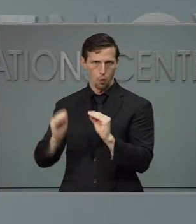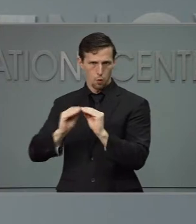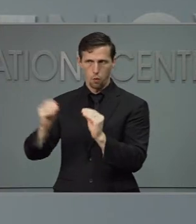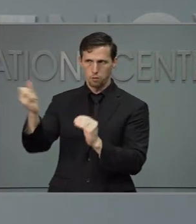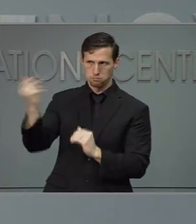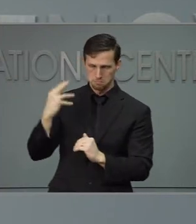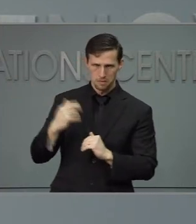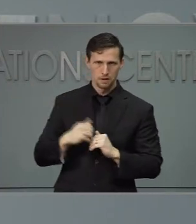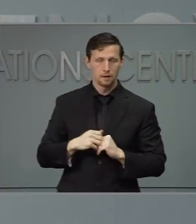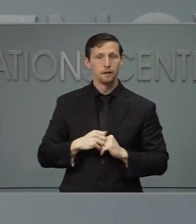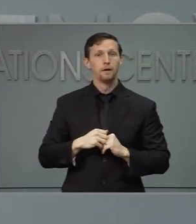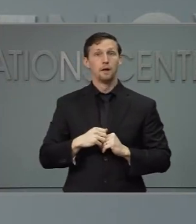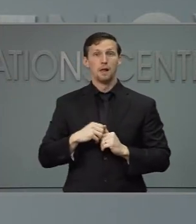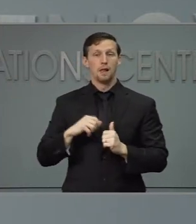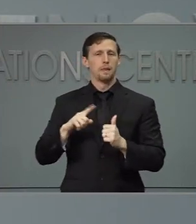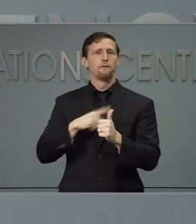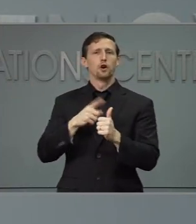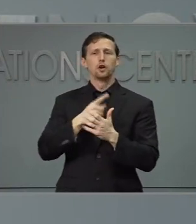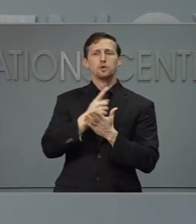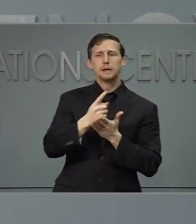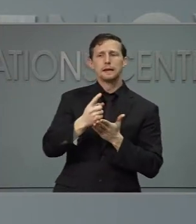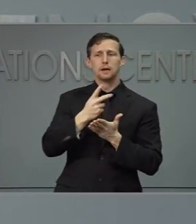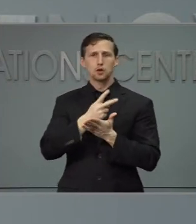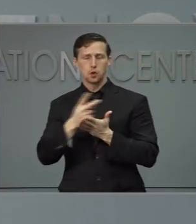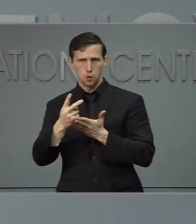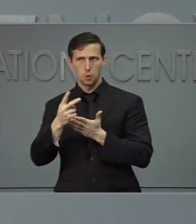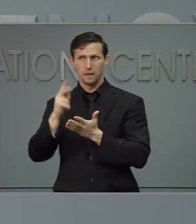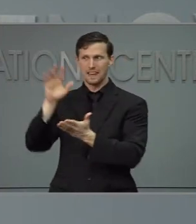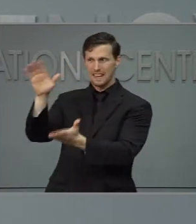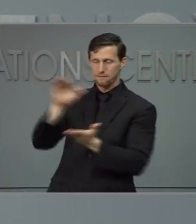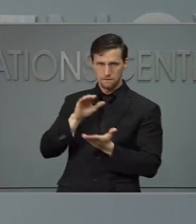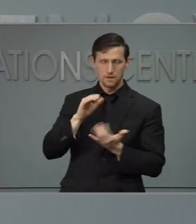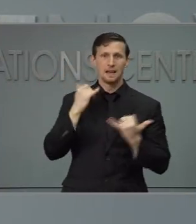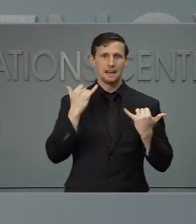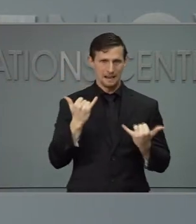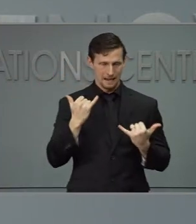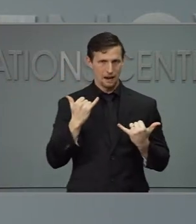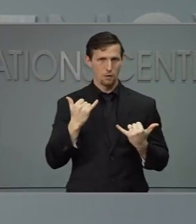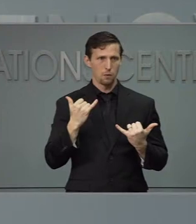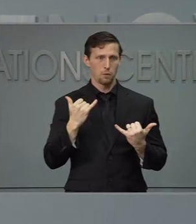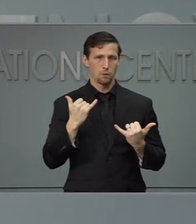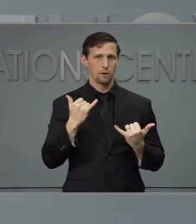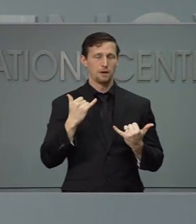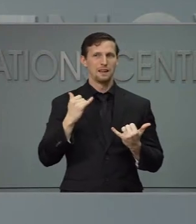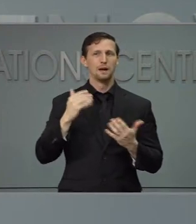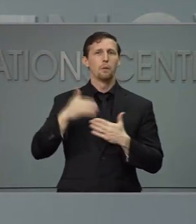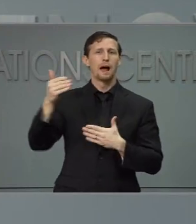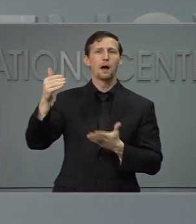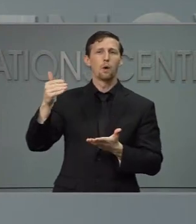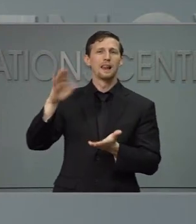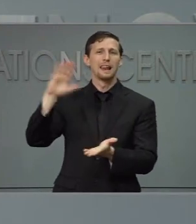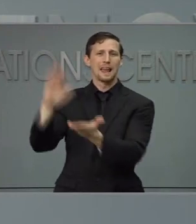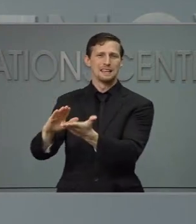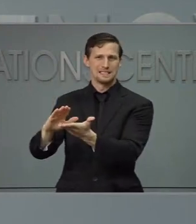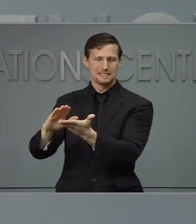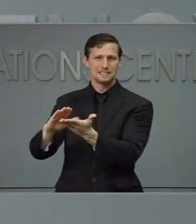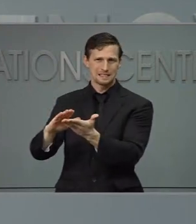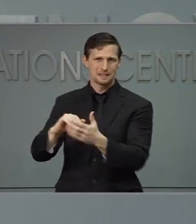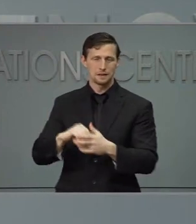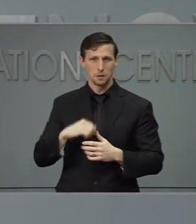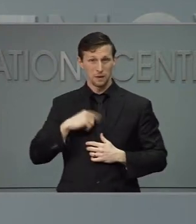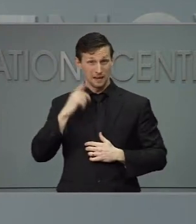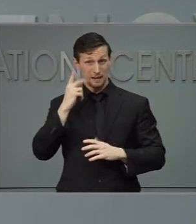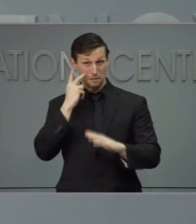The allocations that we got the first couple of weeks are definitely lower as we go forward. We think we'll be getting about 60,000